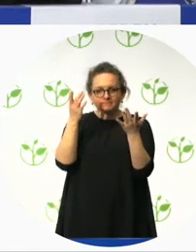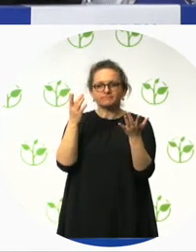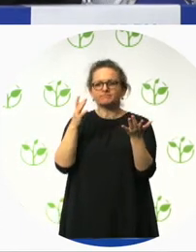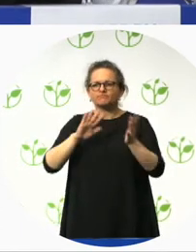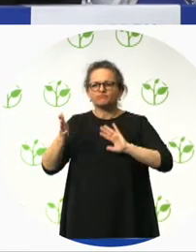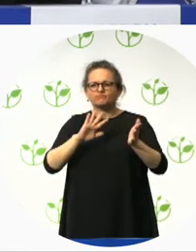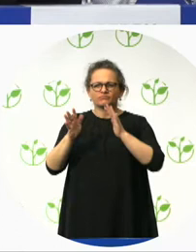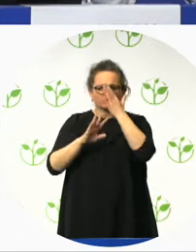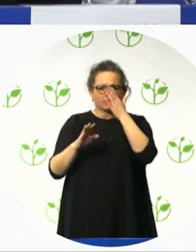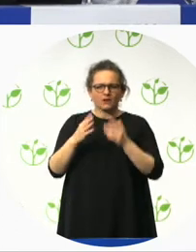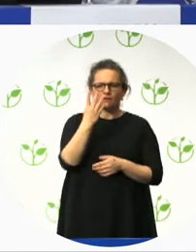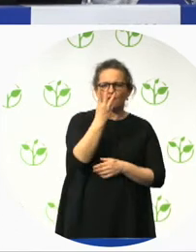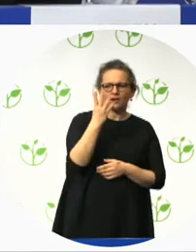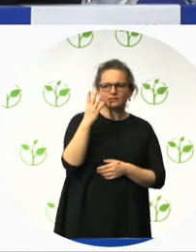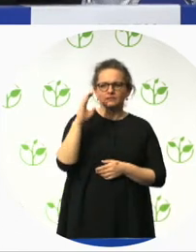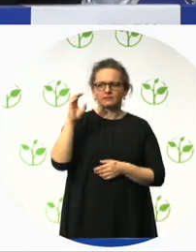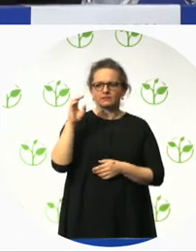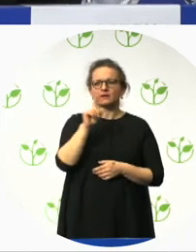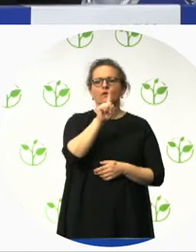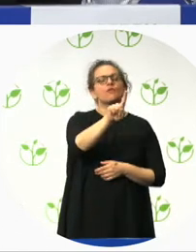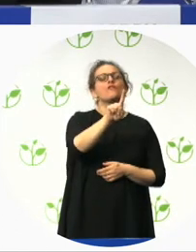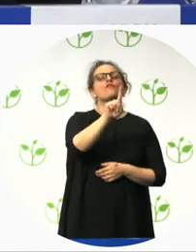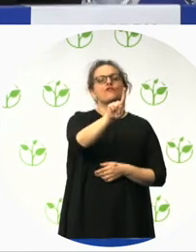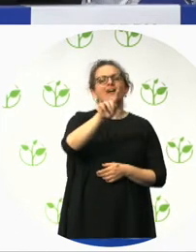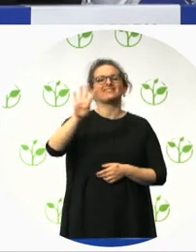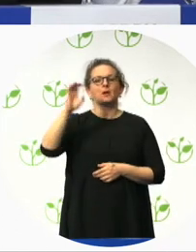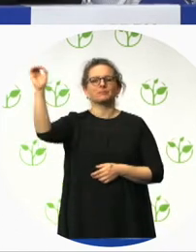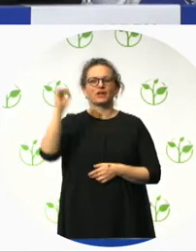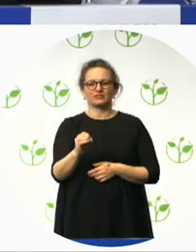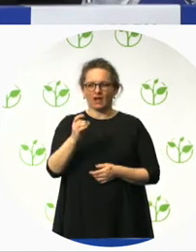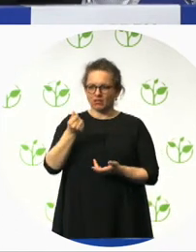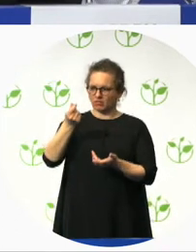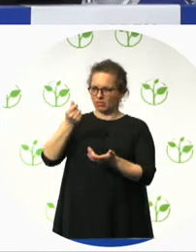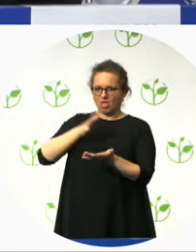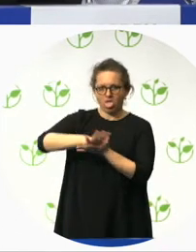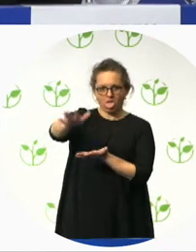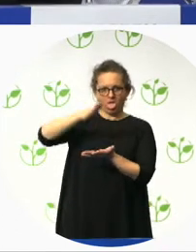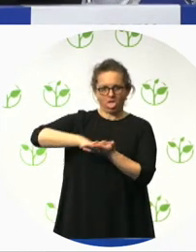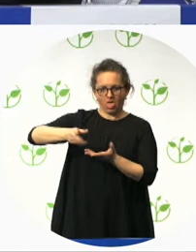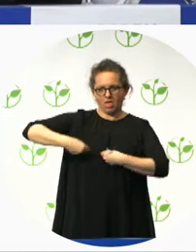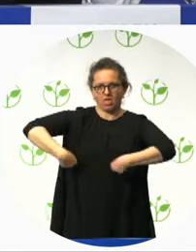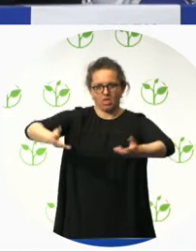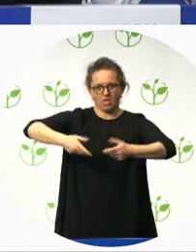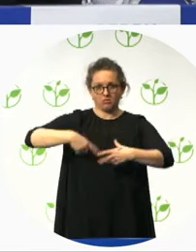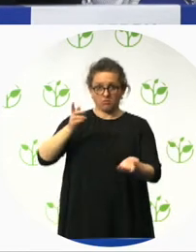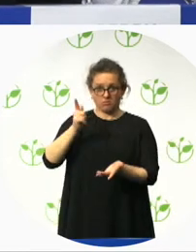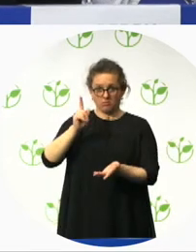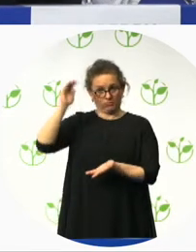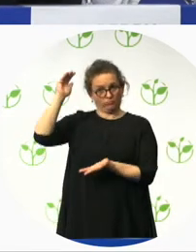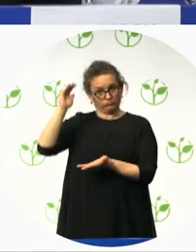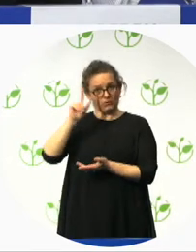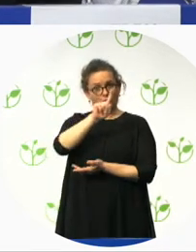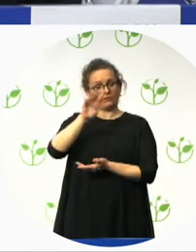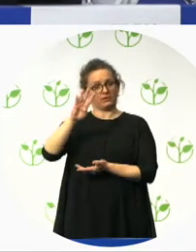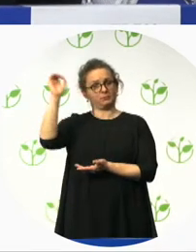starts with, um, the right group of stakeholders and a knowledgeable architect. Getting together and really